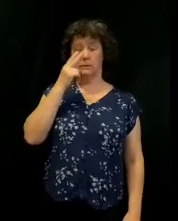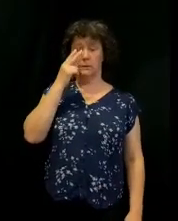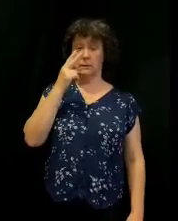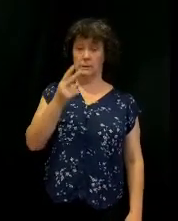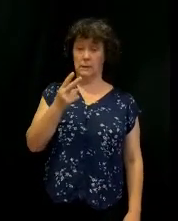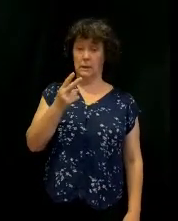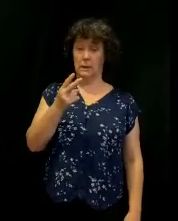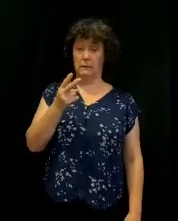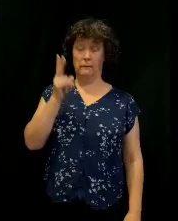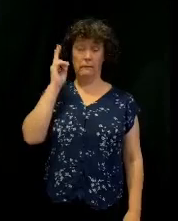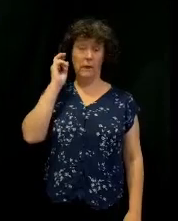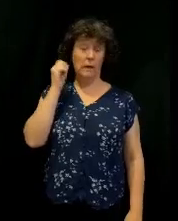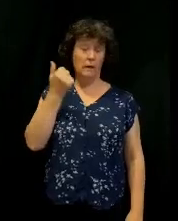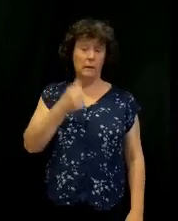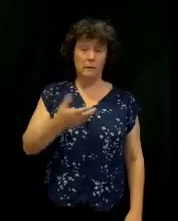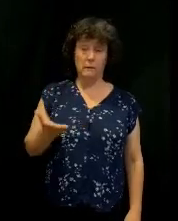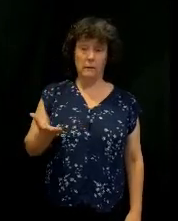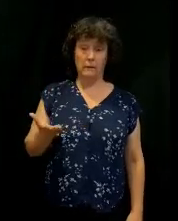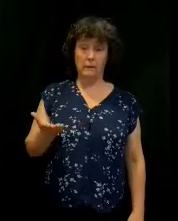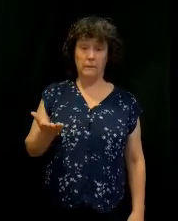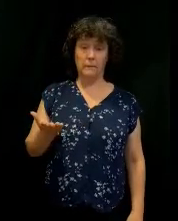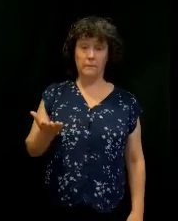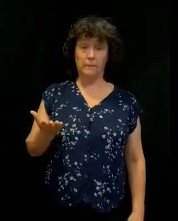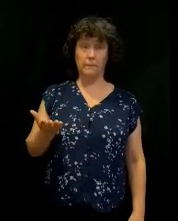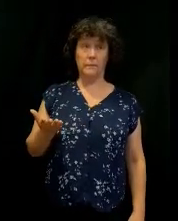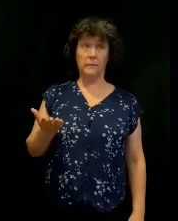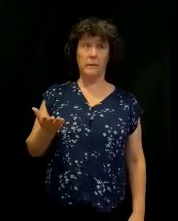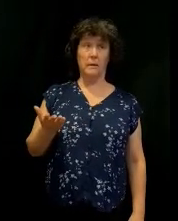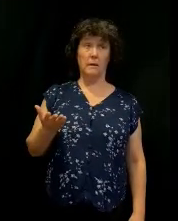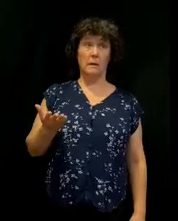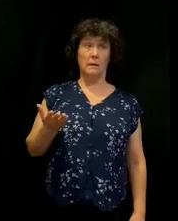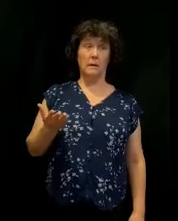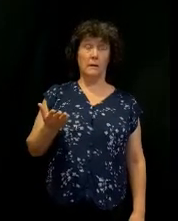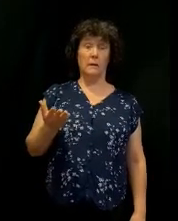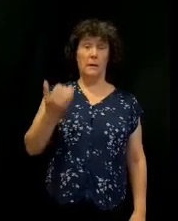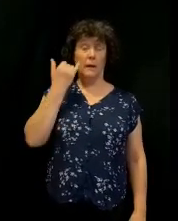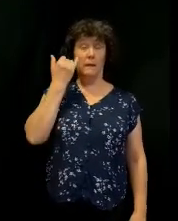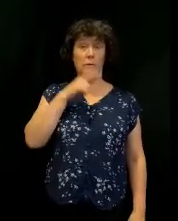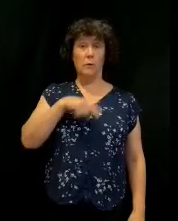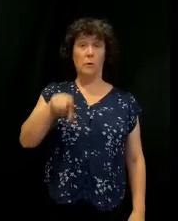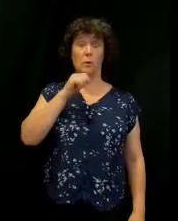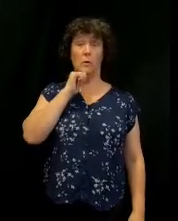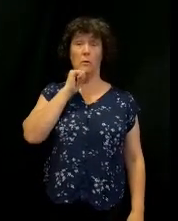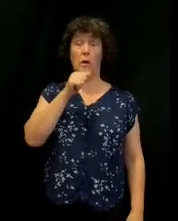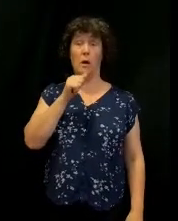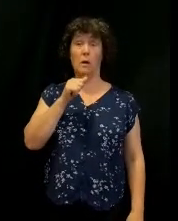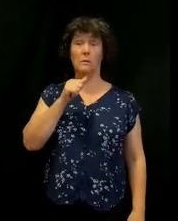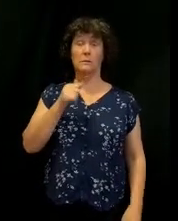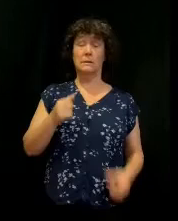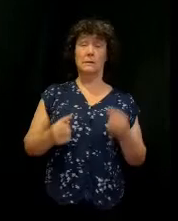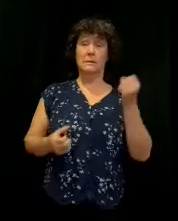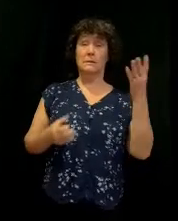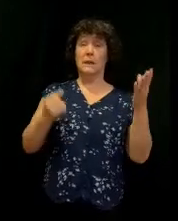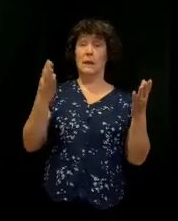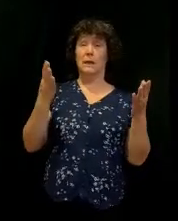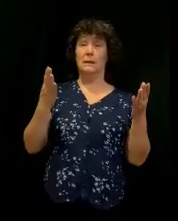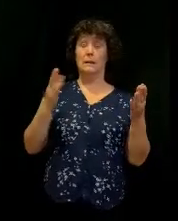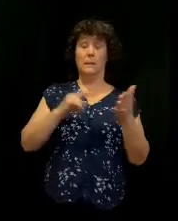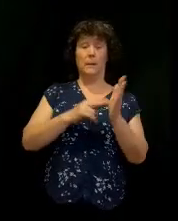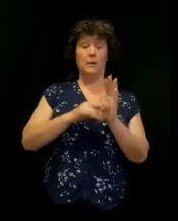If you hear anything, that's the thing I want you to leave out here with today. If you're not singing and you're not responding, it's because we're not seeing yet.